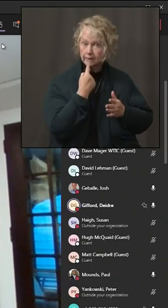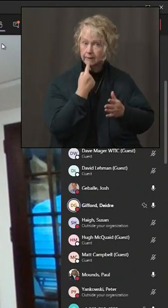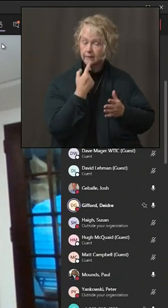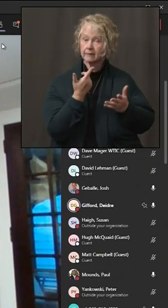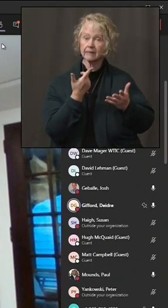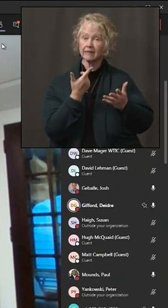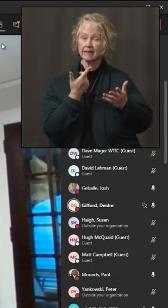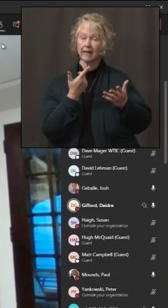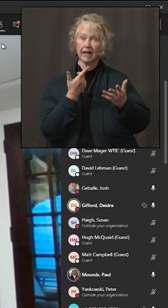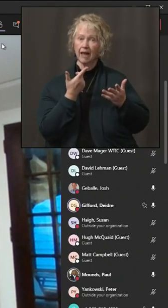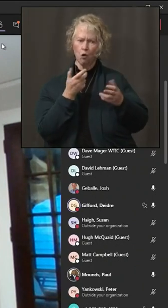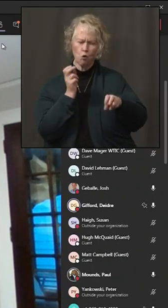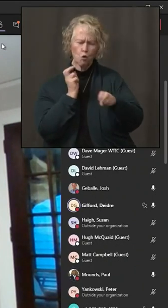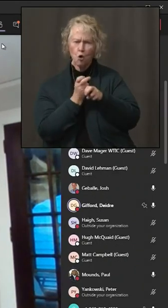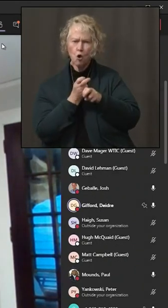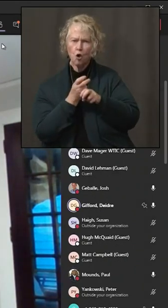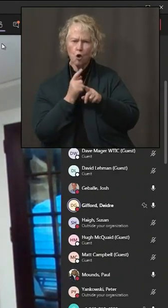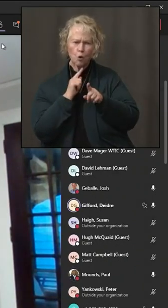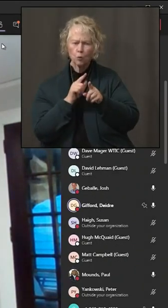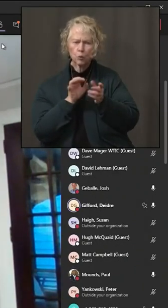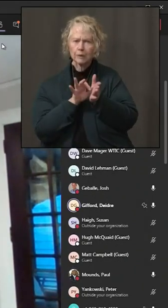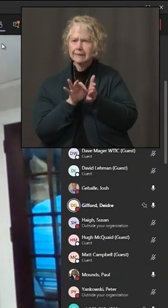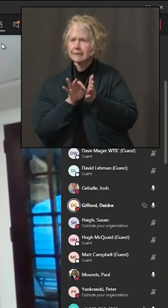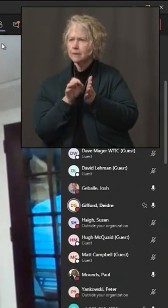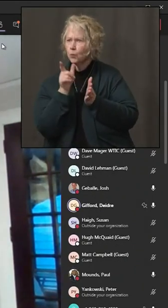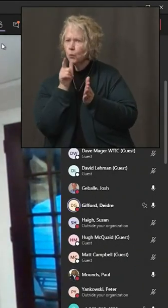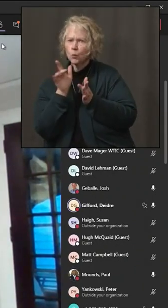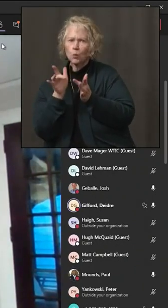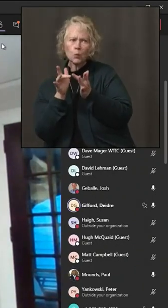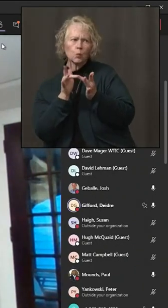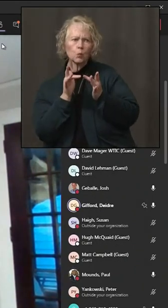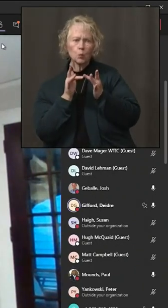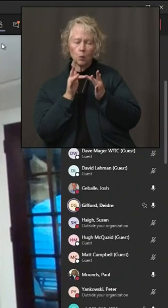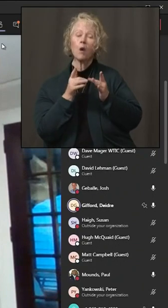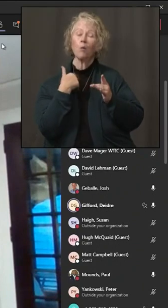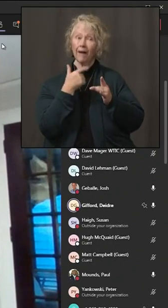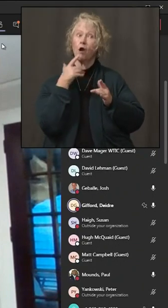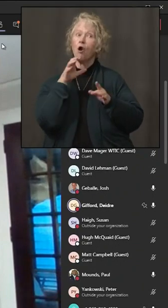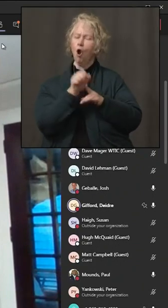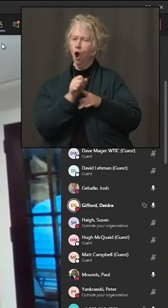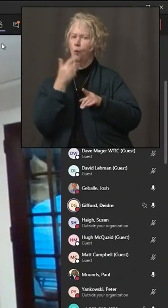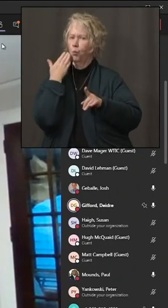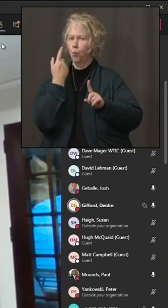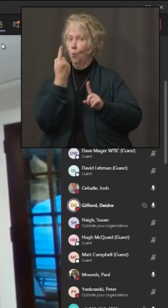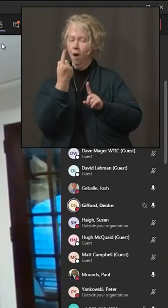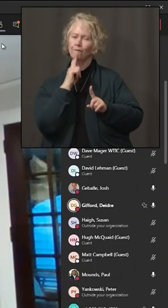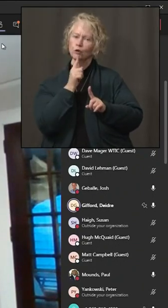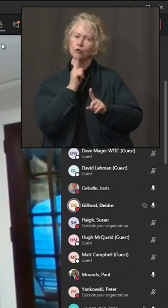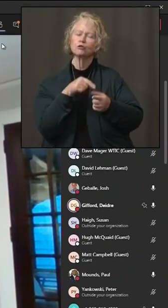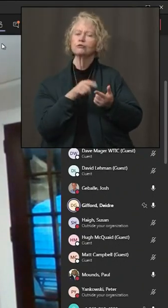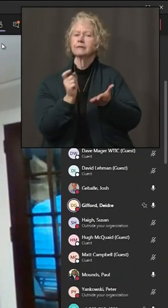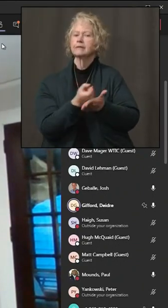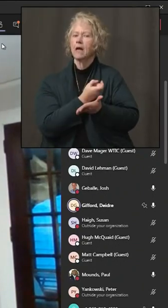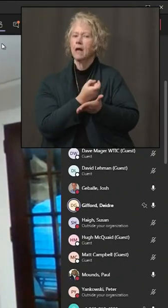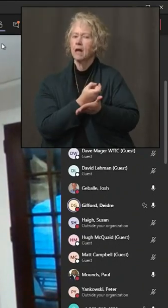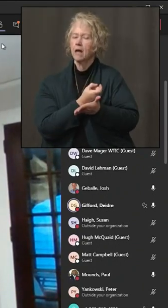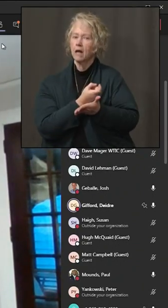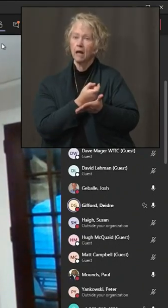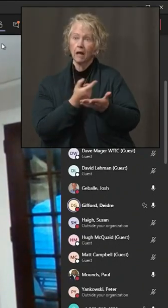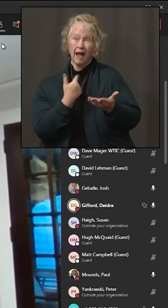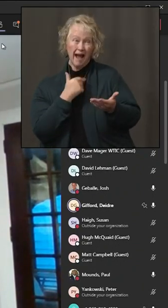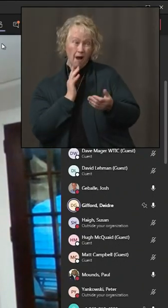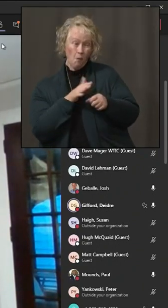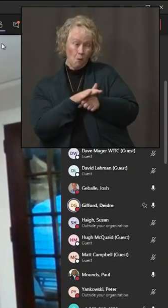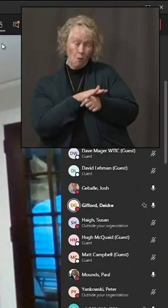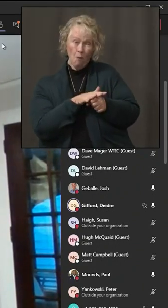have been able to trace back some outbreaks related to at least hockey. But the real struggle for our local health departments, who are quite busy